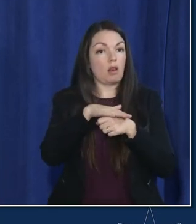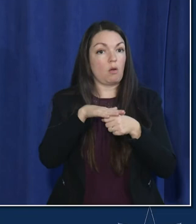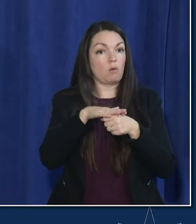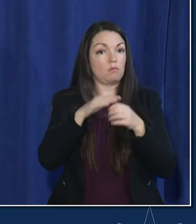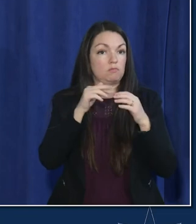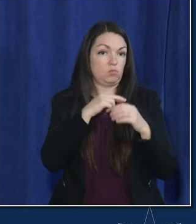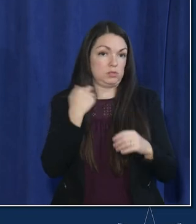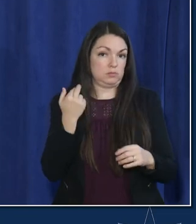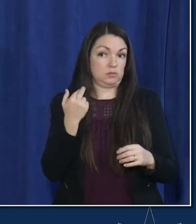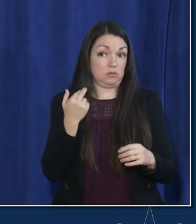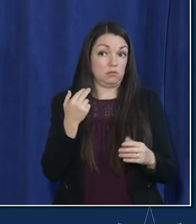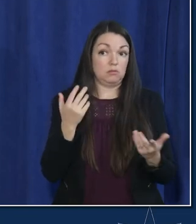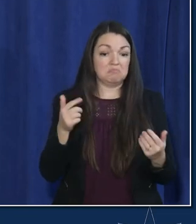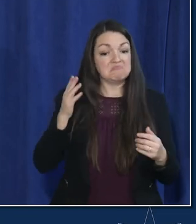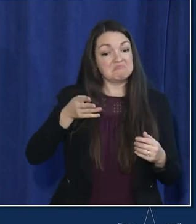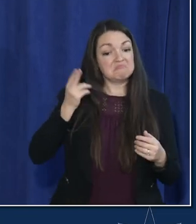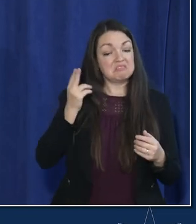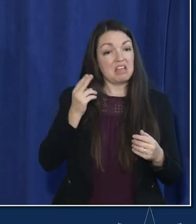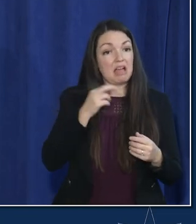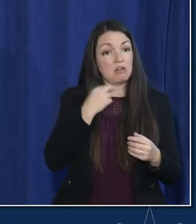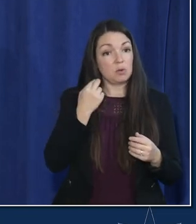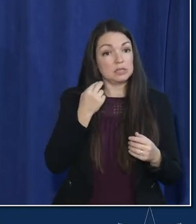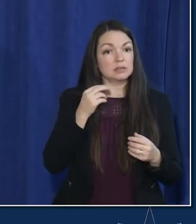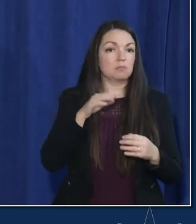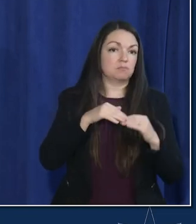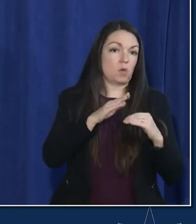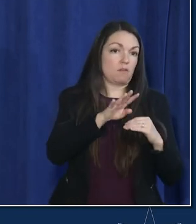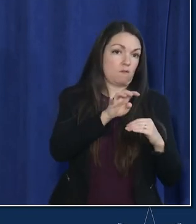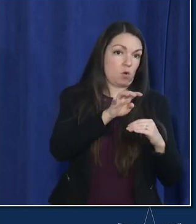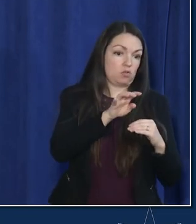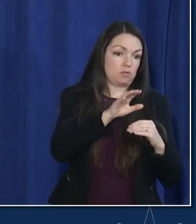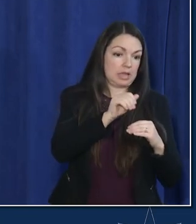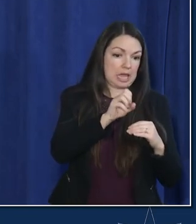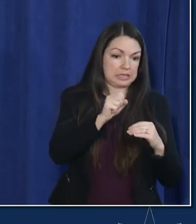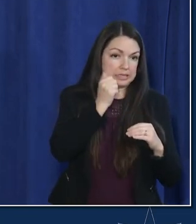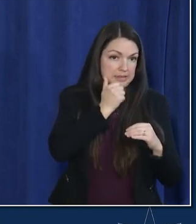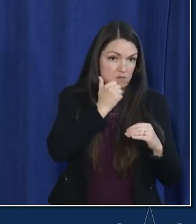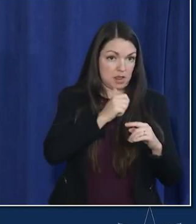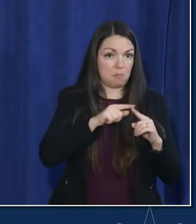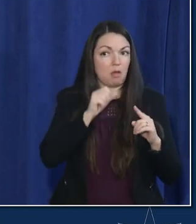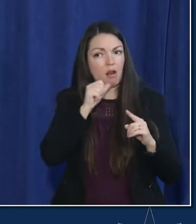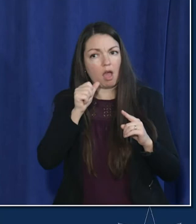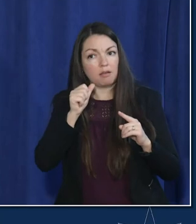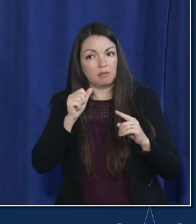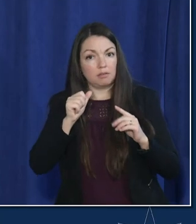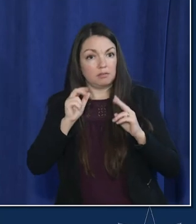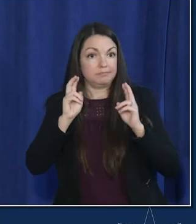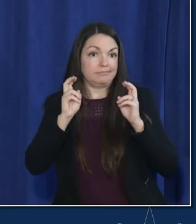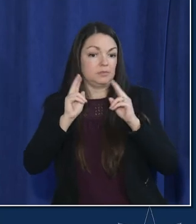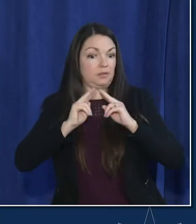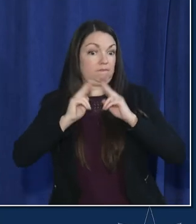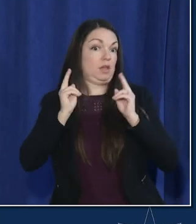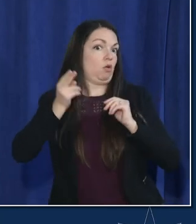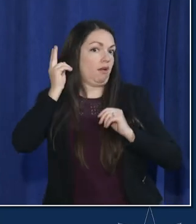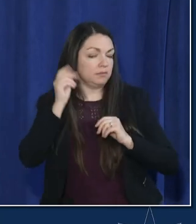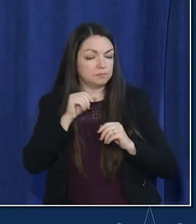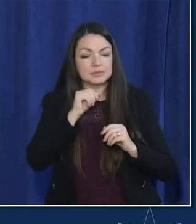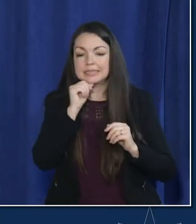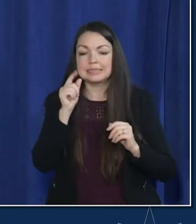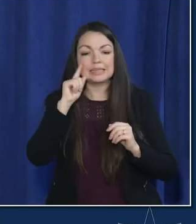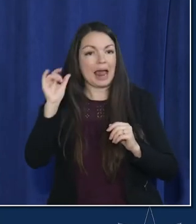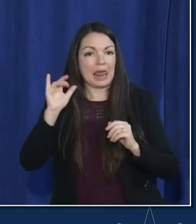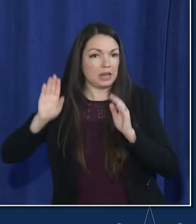because we're um over 400 cases a day with good testing uh but we're not at very high right and we're nowhere near where we've been previously